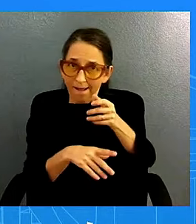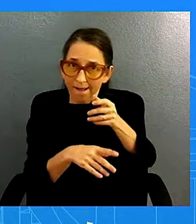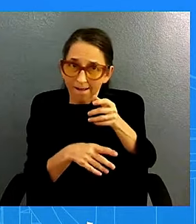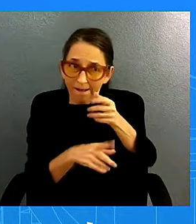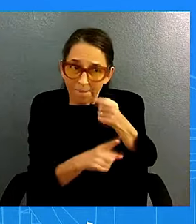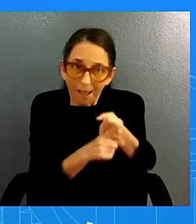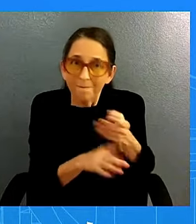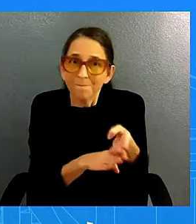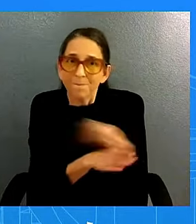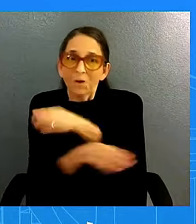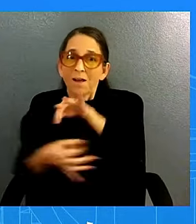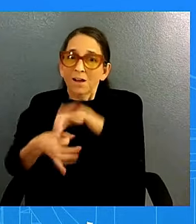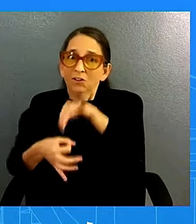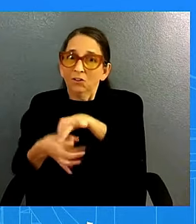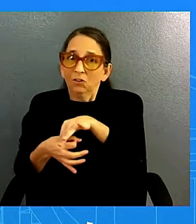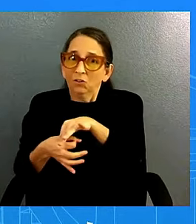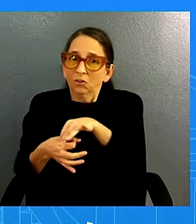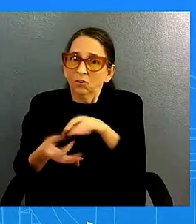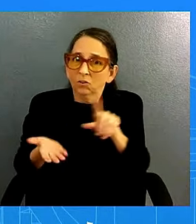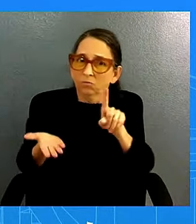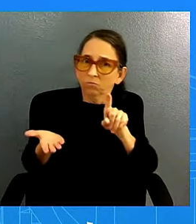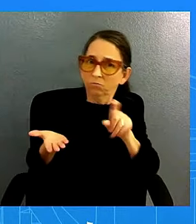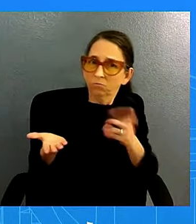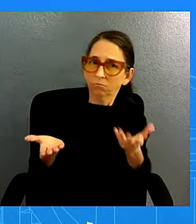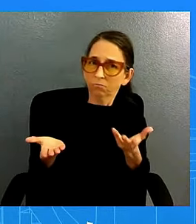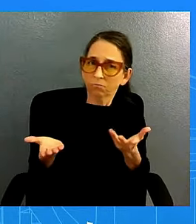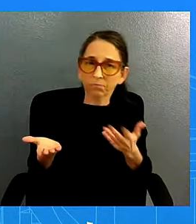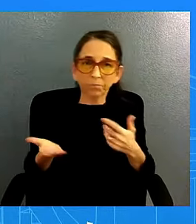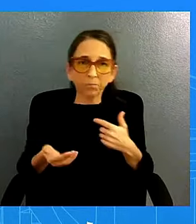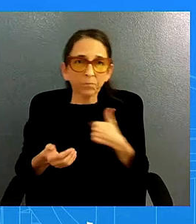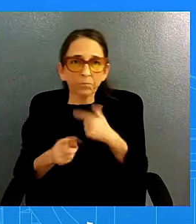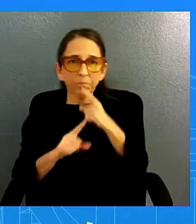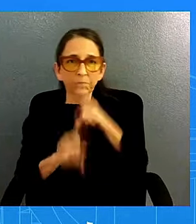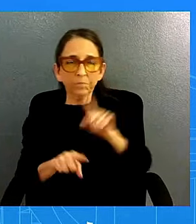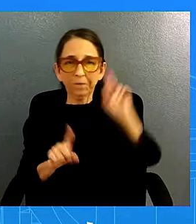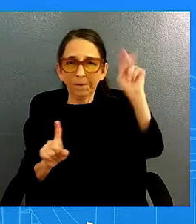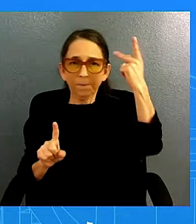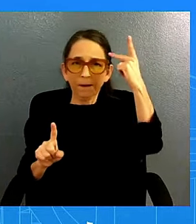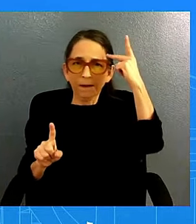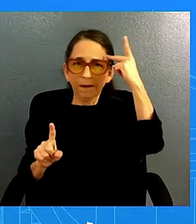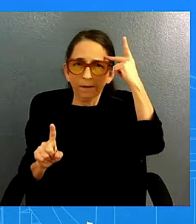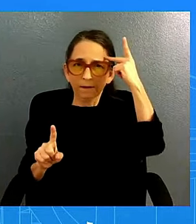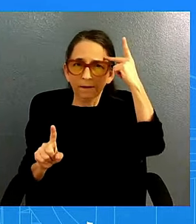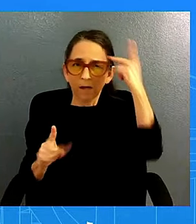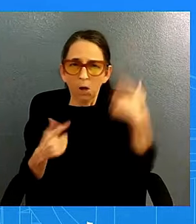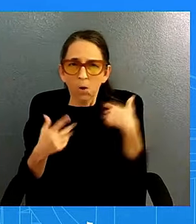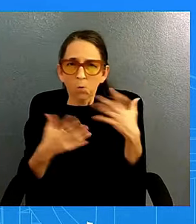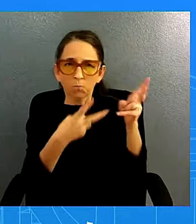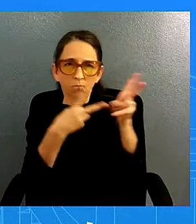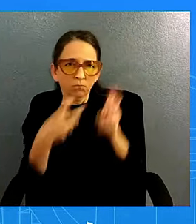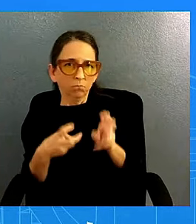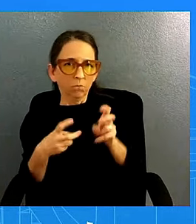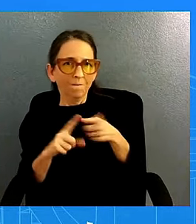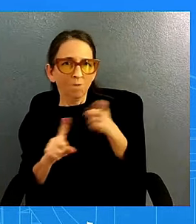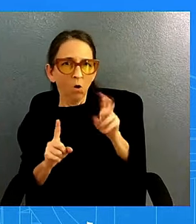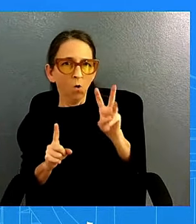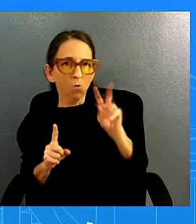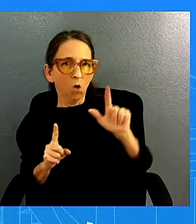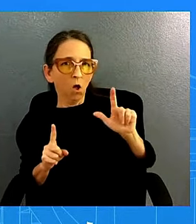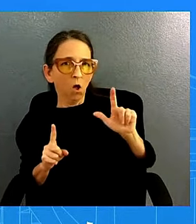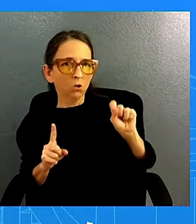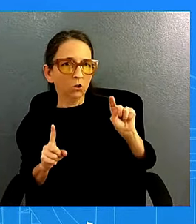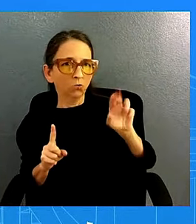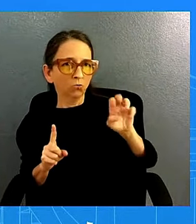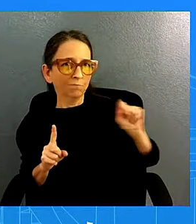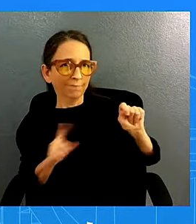reference um i'd like to quote from you uh from a wall street journal uh lead editorial um a couple of days ago